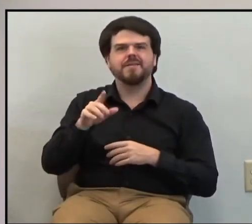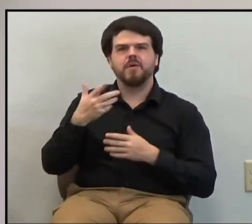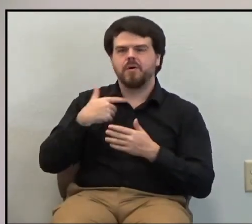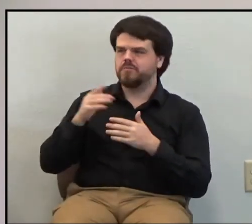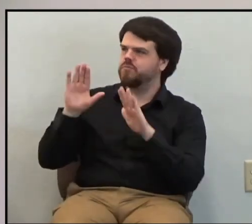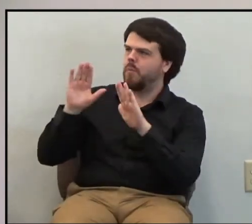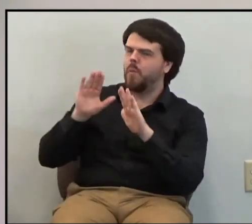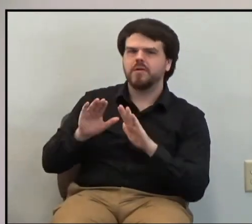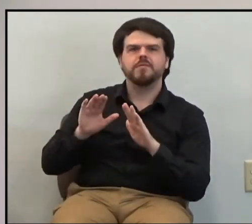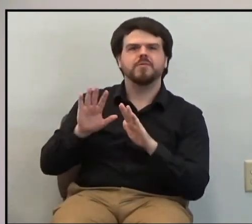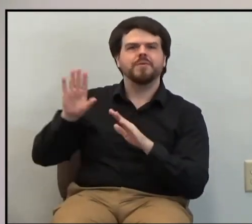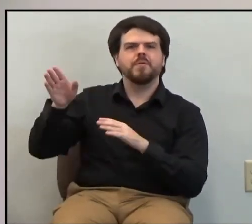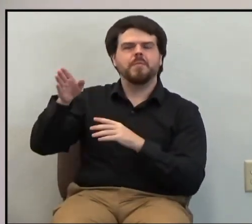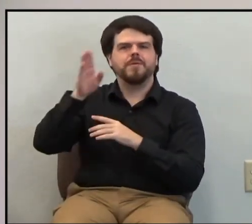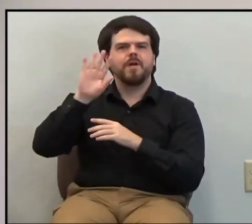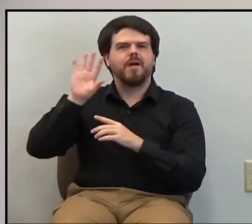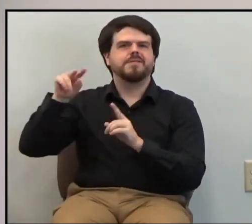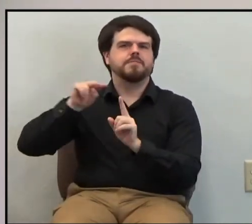heaven.